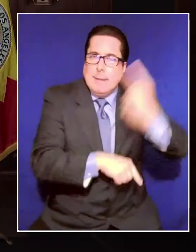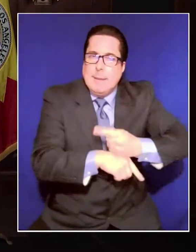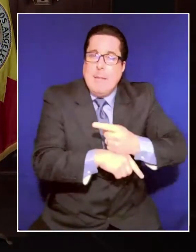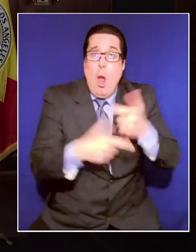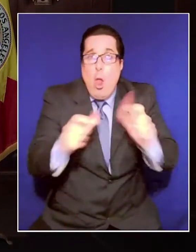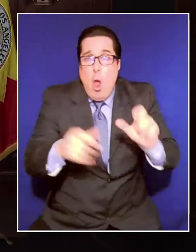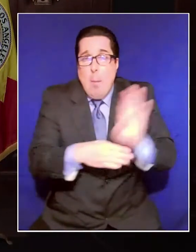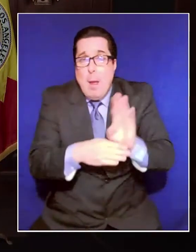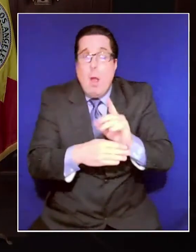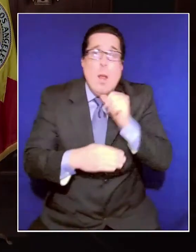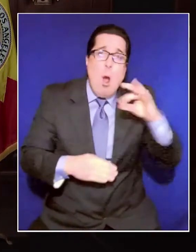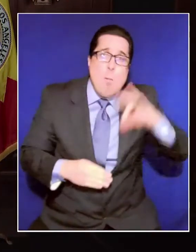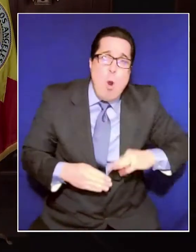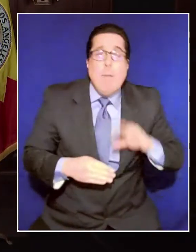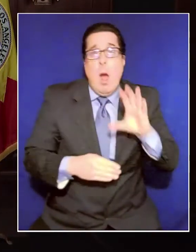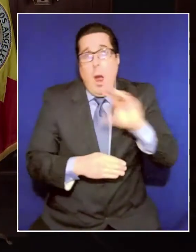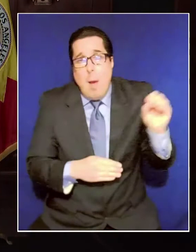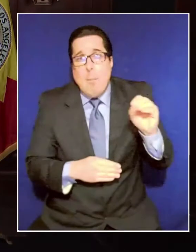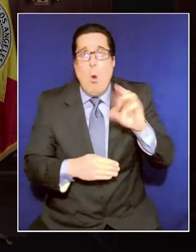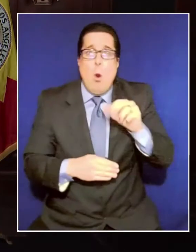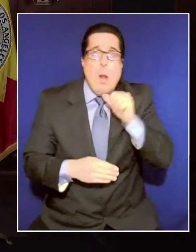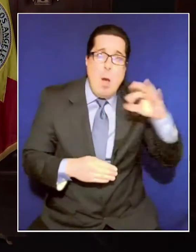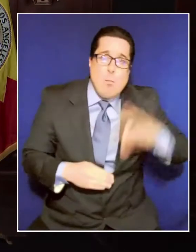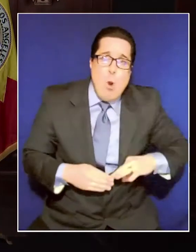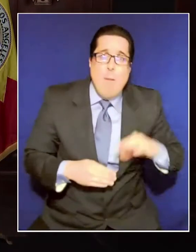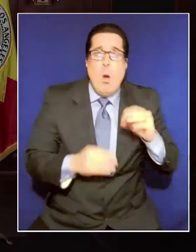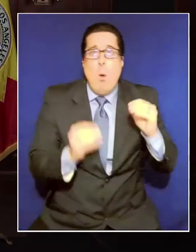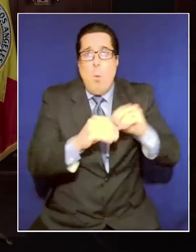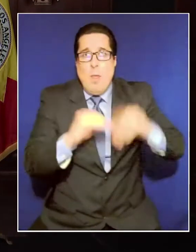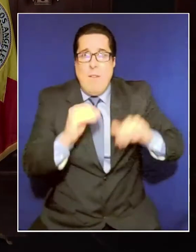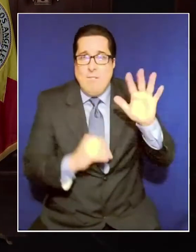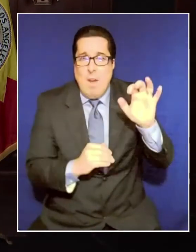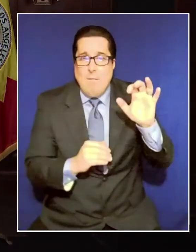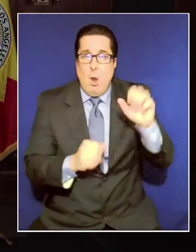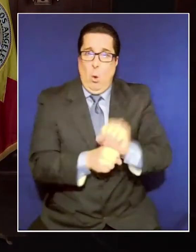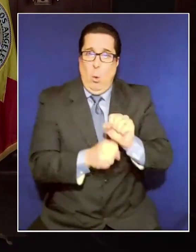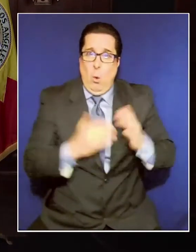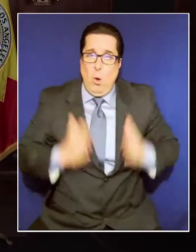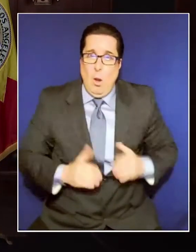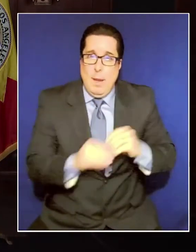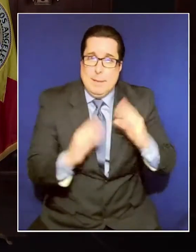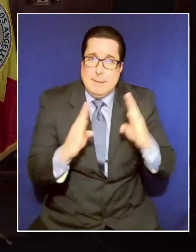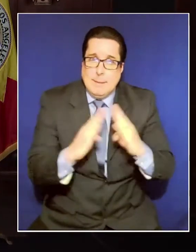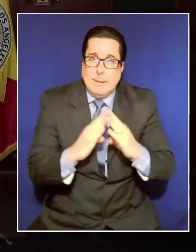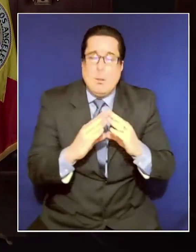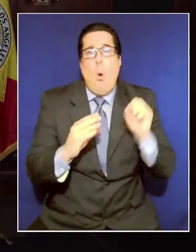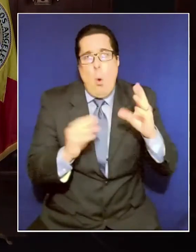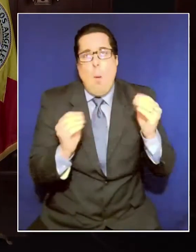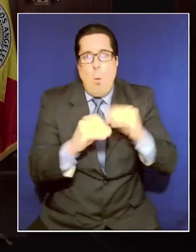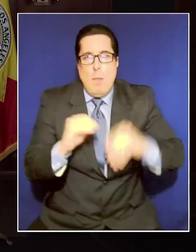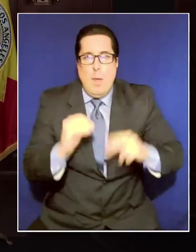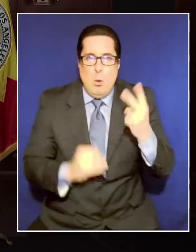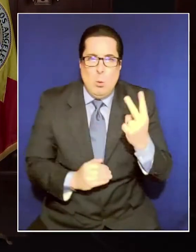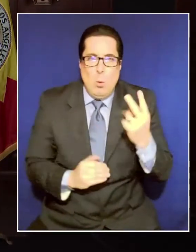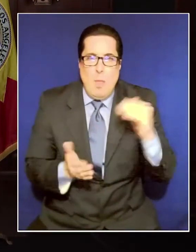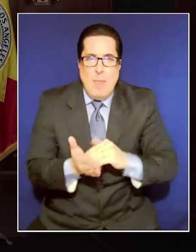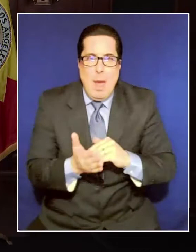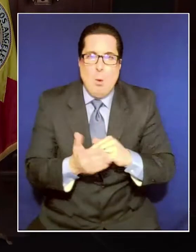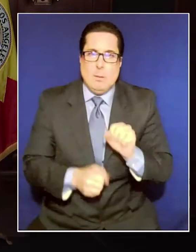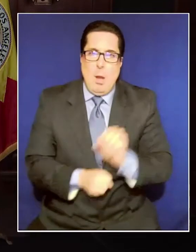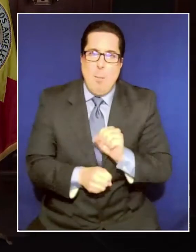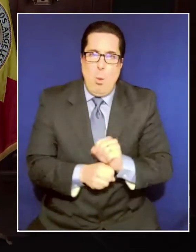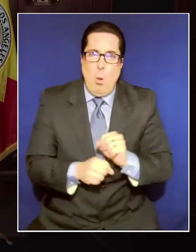companies or non-profits with more than 500 employees in the city or more than 2,000 employees nationwide.